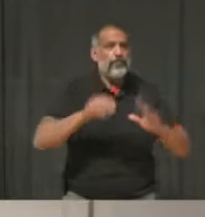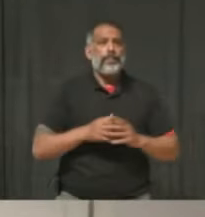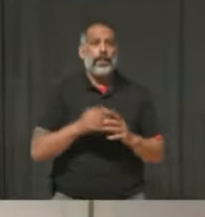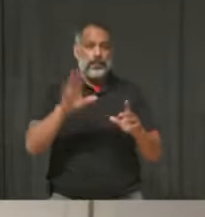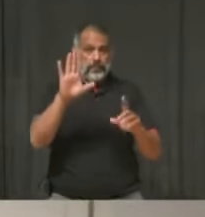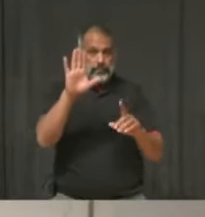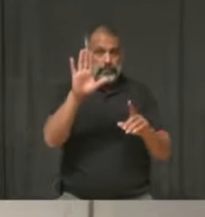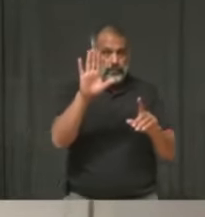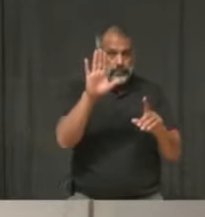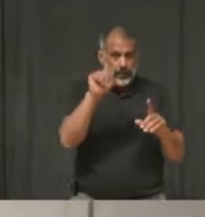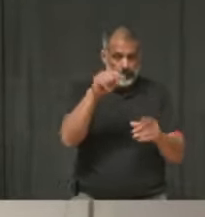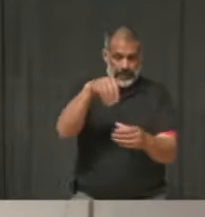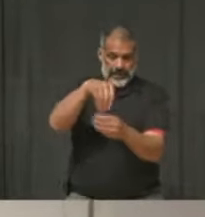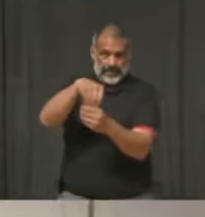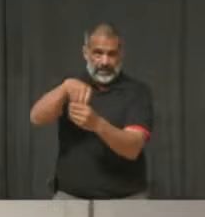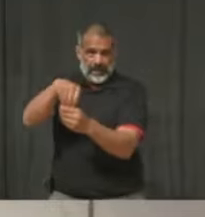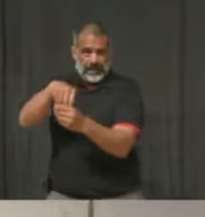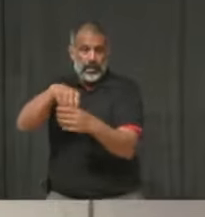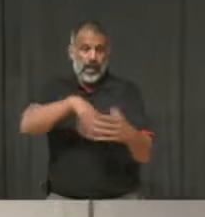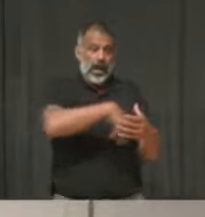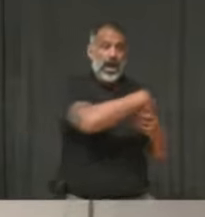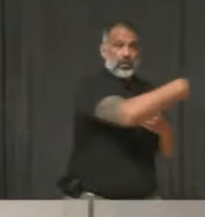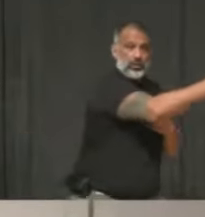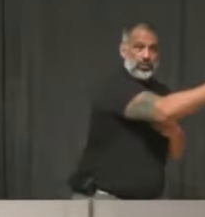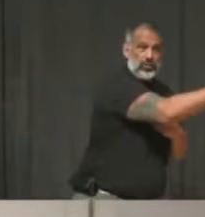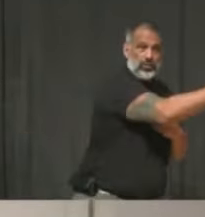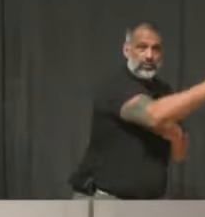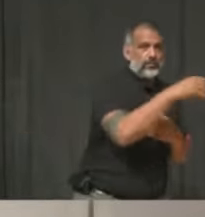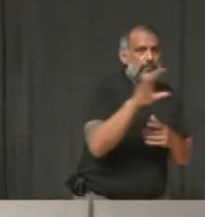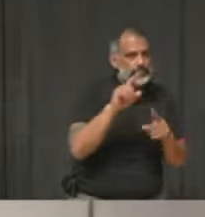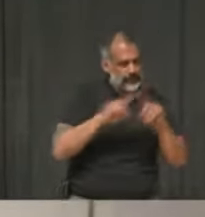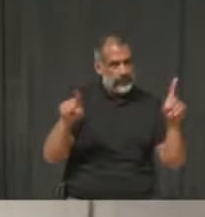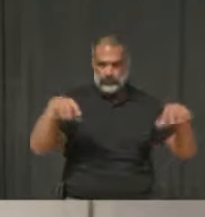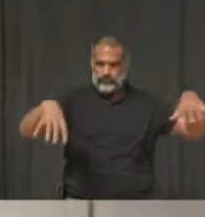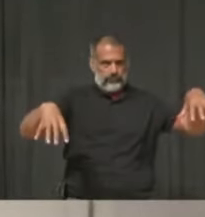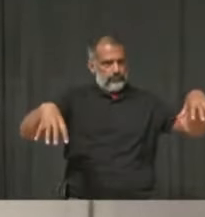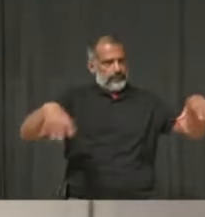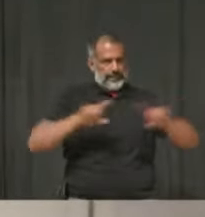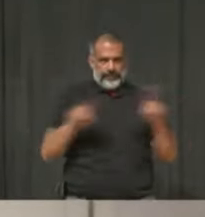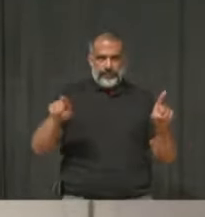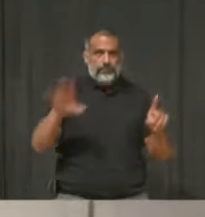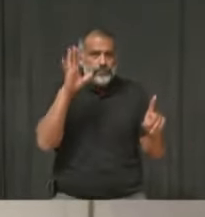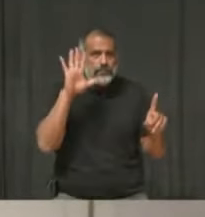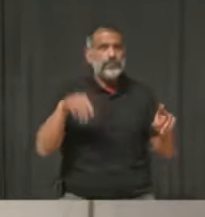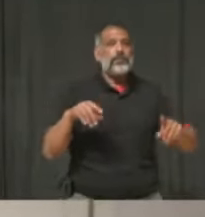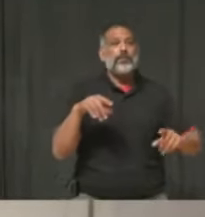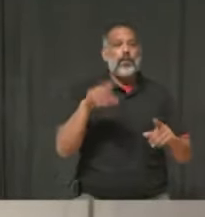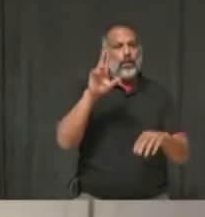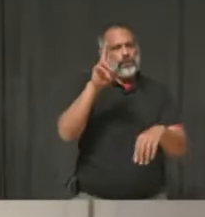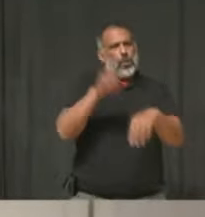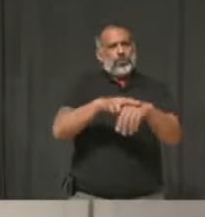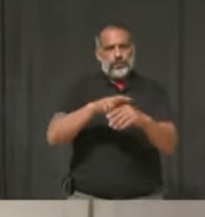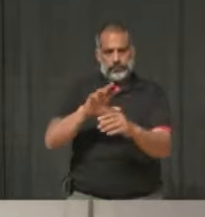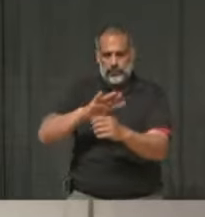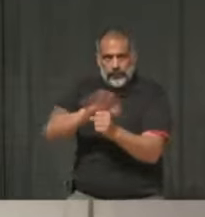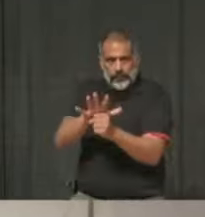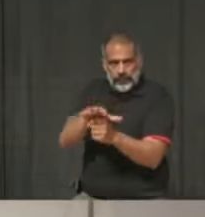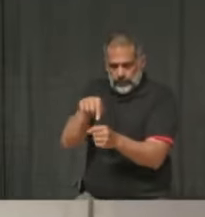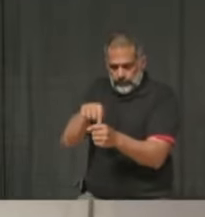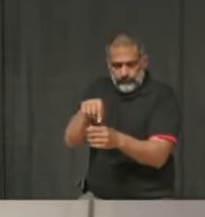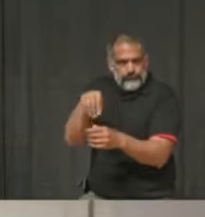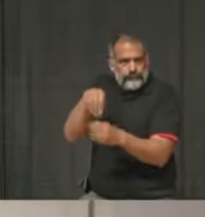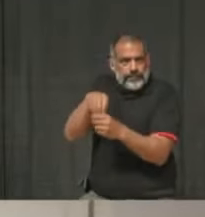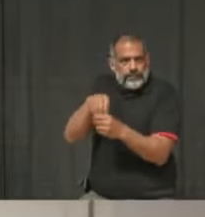outdoor space whenever we talk about, you know, the continued control of this pandemic and what we have learned over the